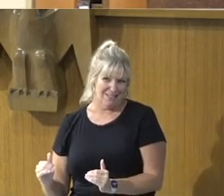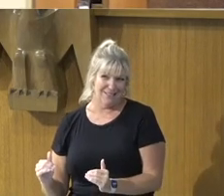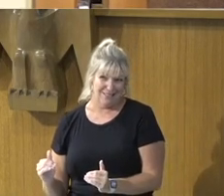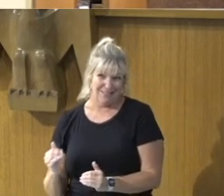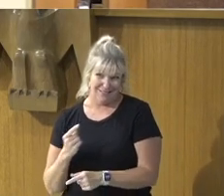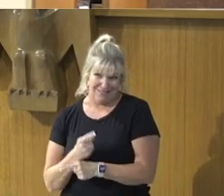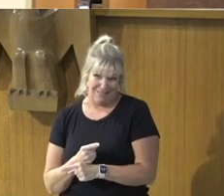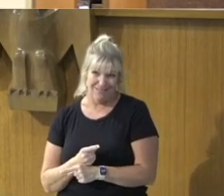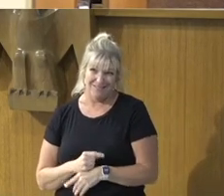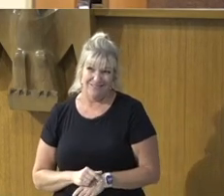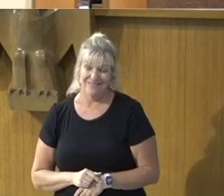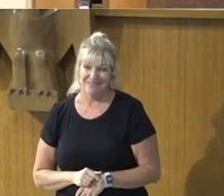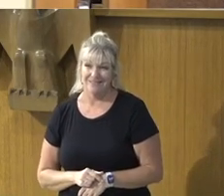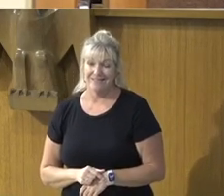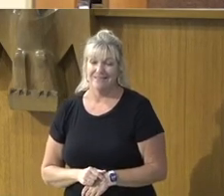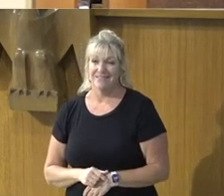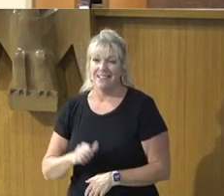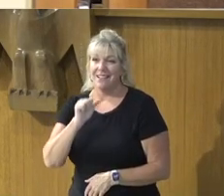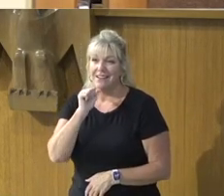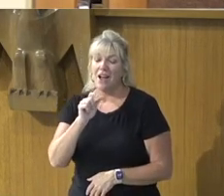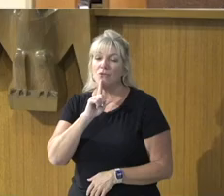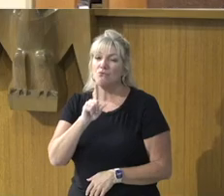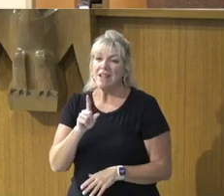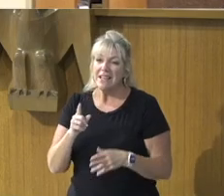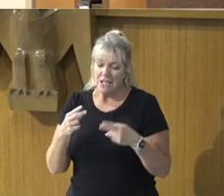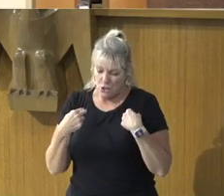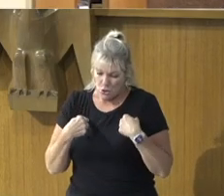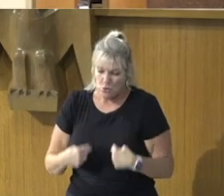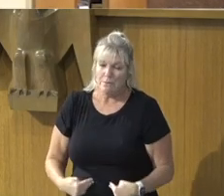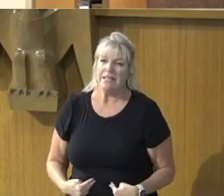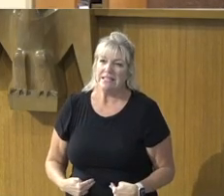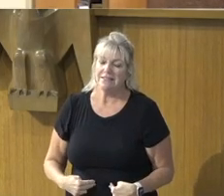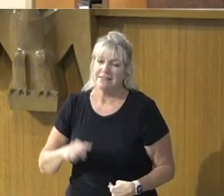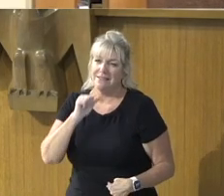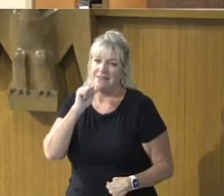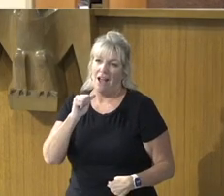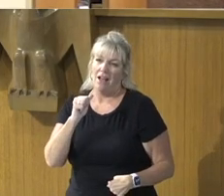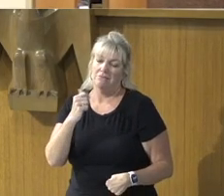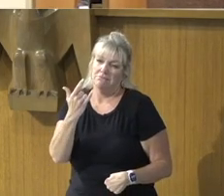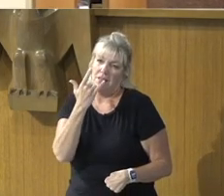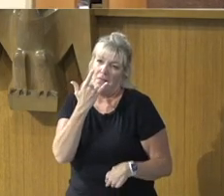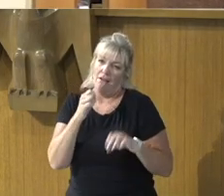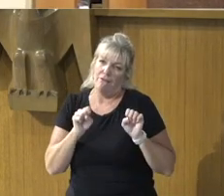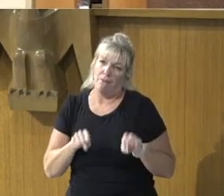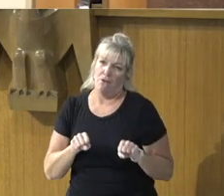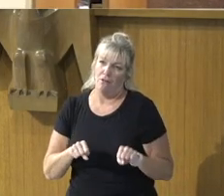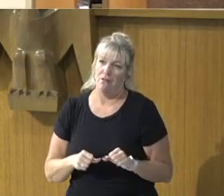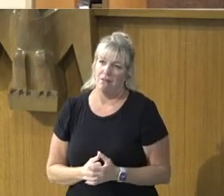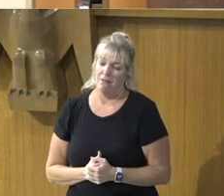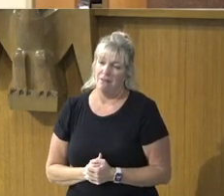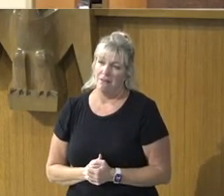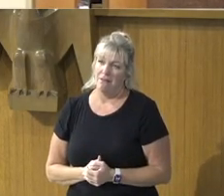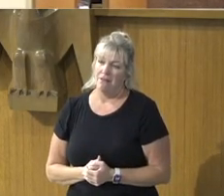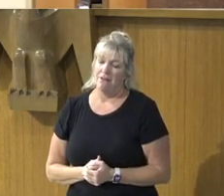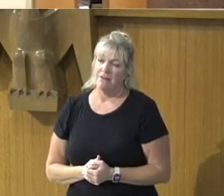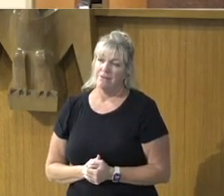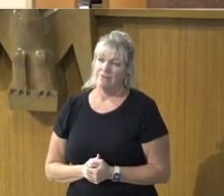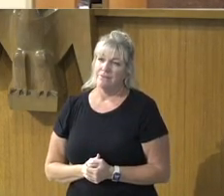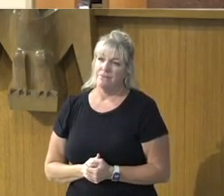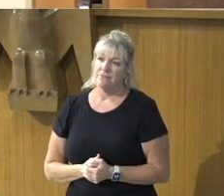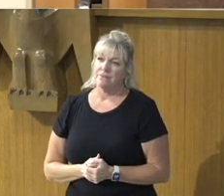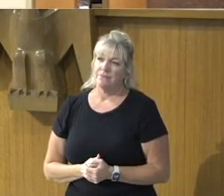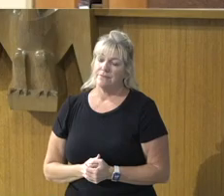Less than human, And thereby, Less than lovable, And if, Fear ridden